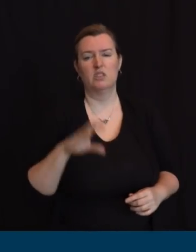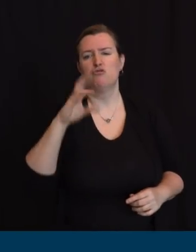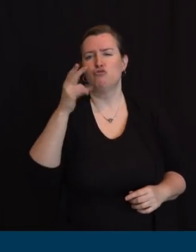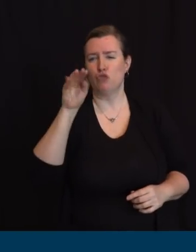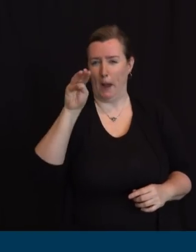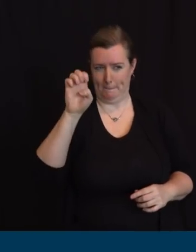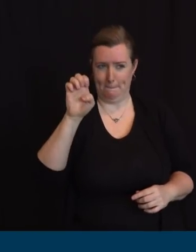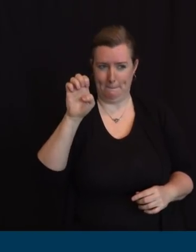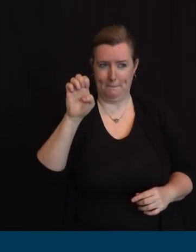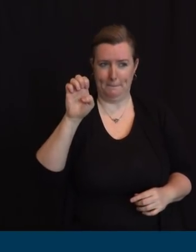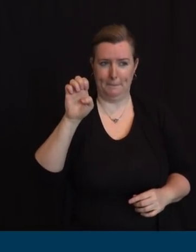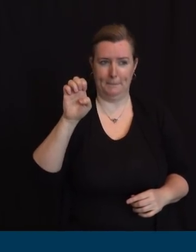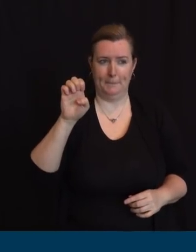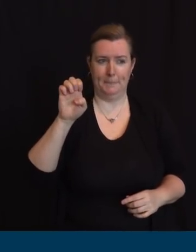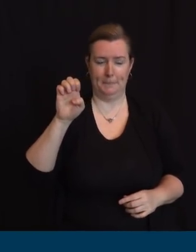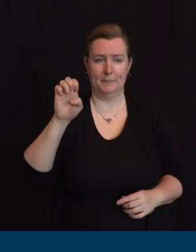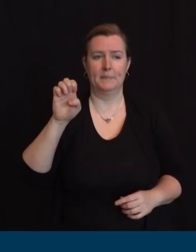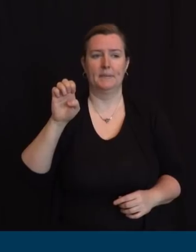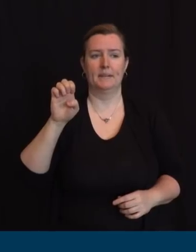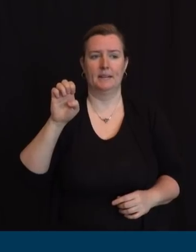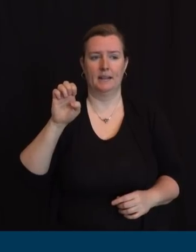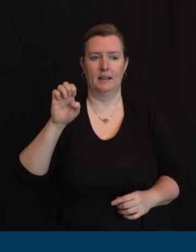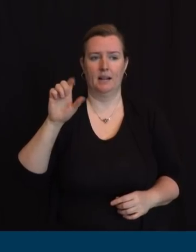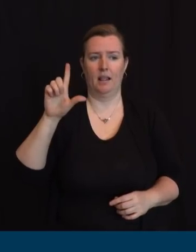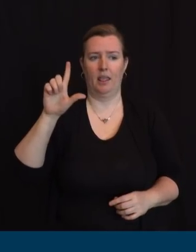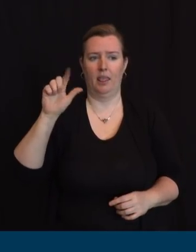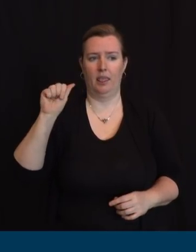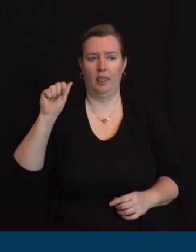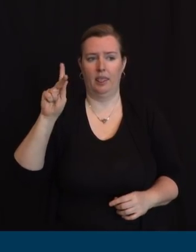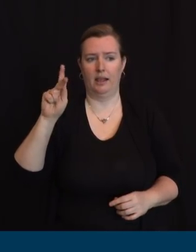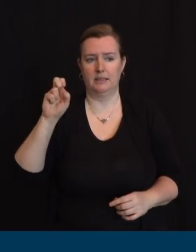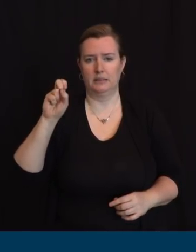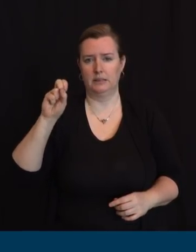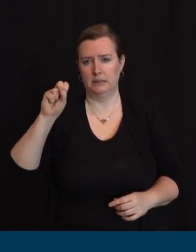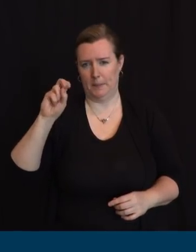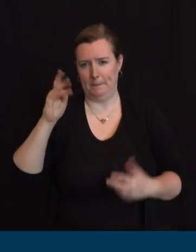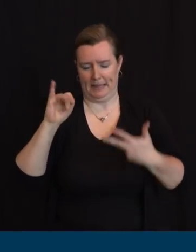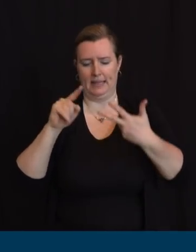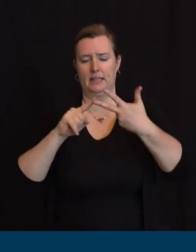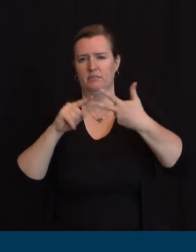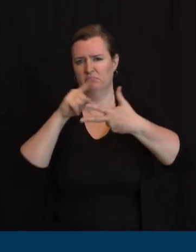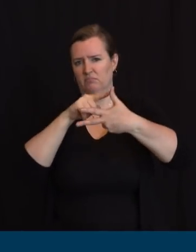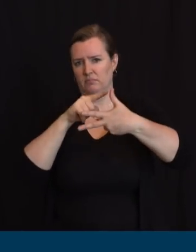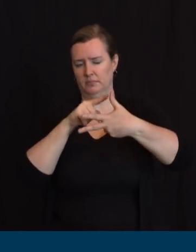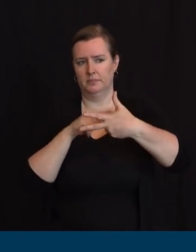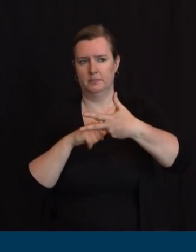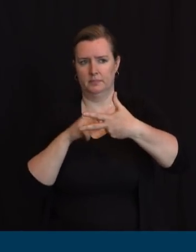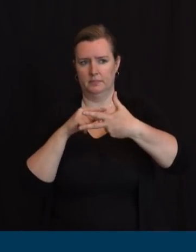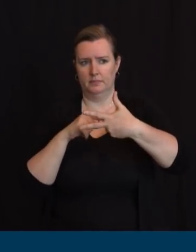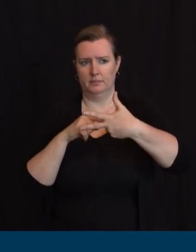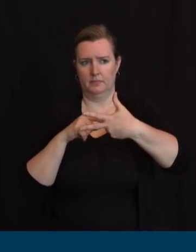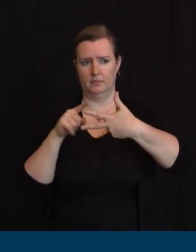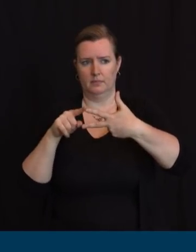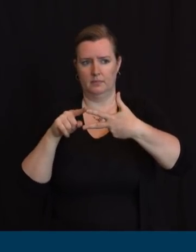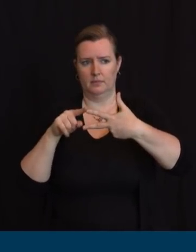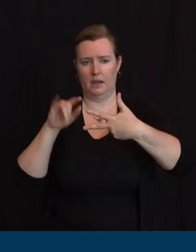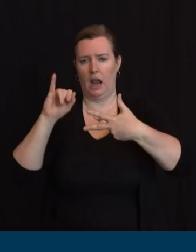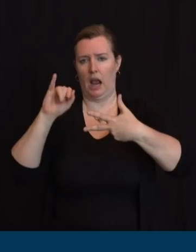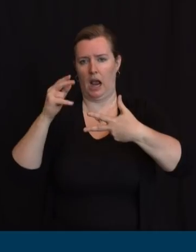a a mathematician from new york who's been working with our innovation center they all use somewhat different inputs but